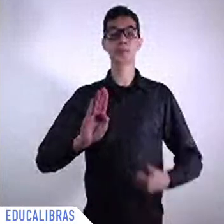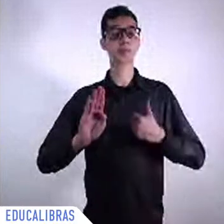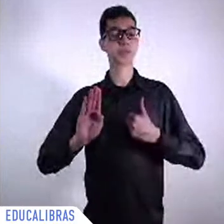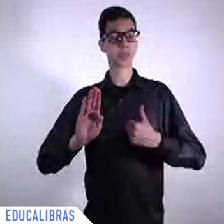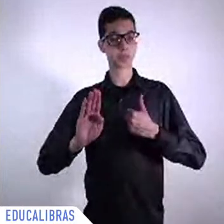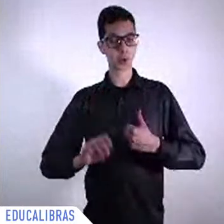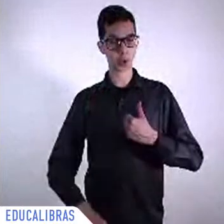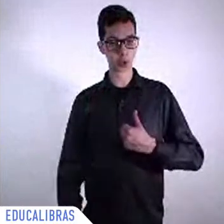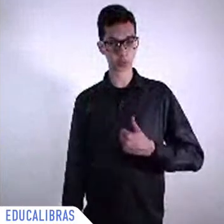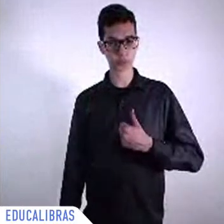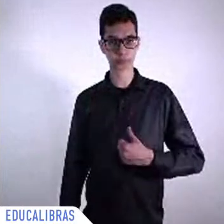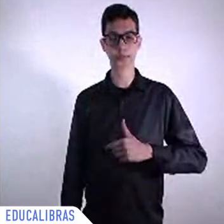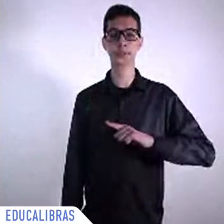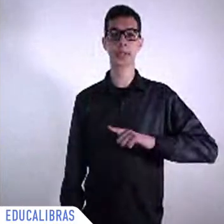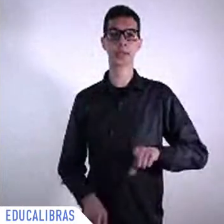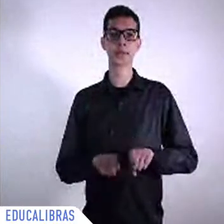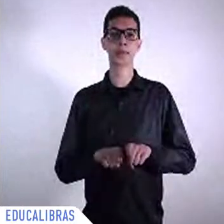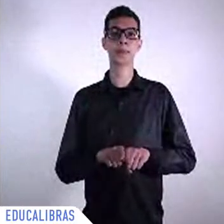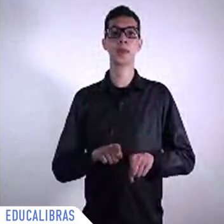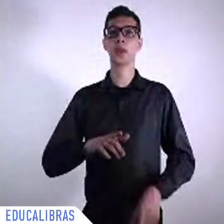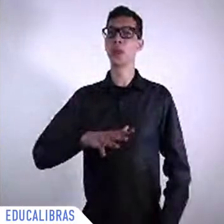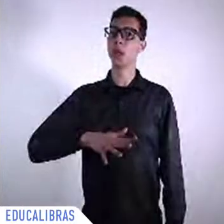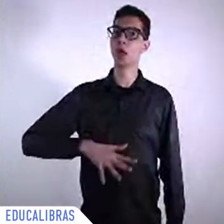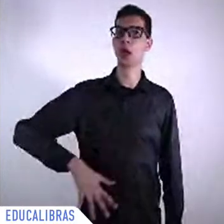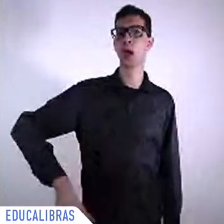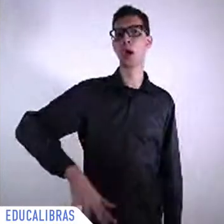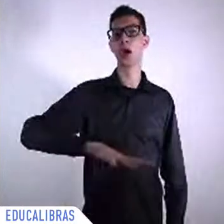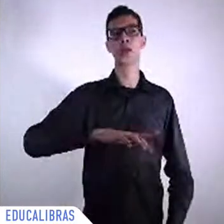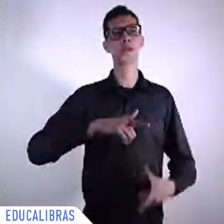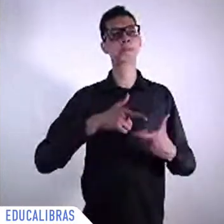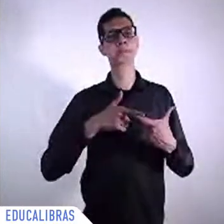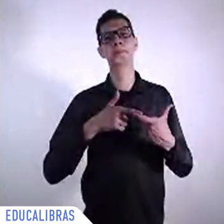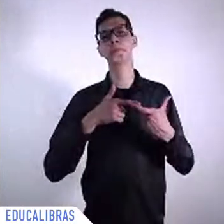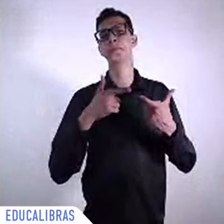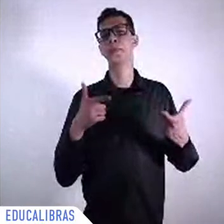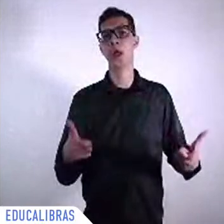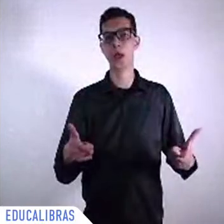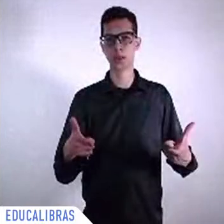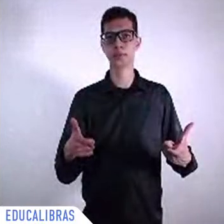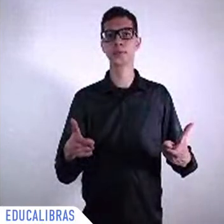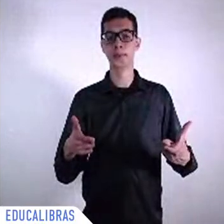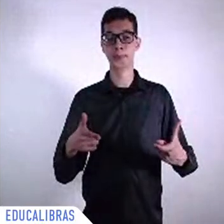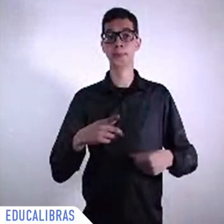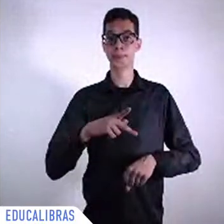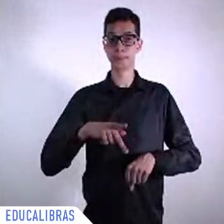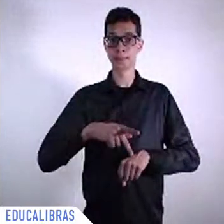countries and the only two countries that we don't have borders Ecuador and Chile we have excellent